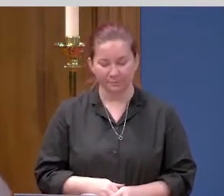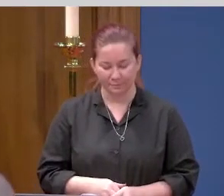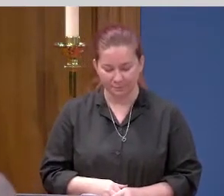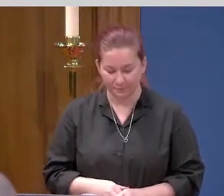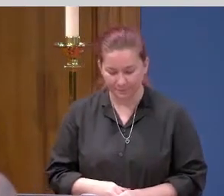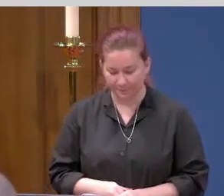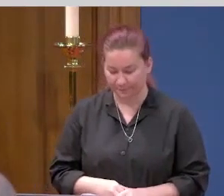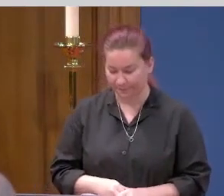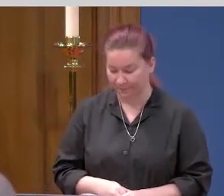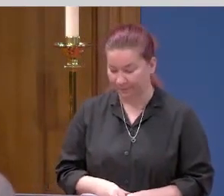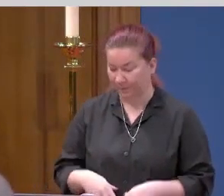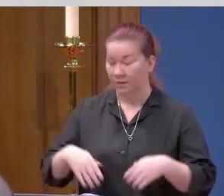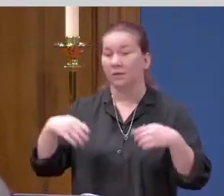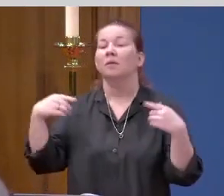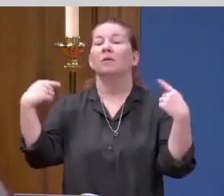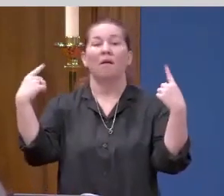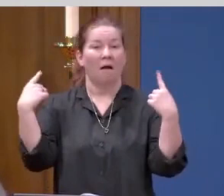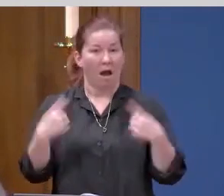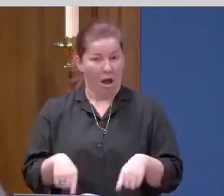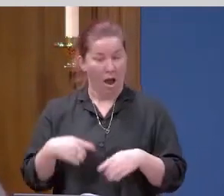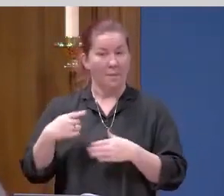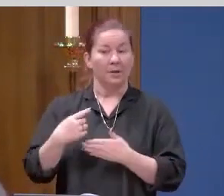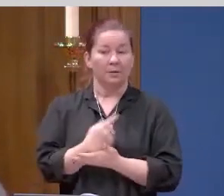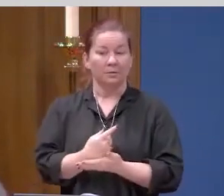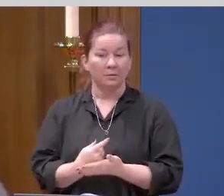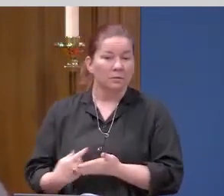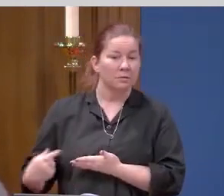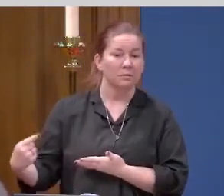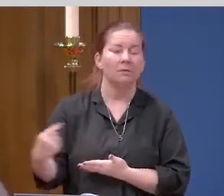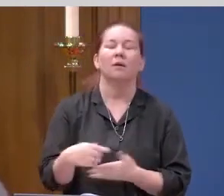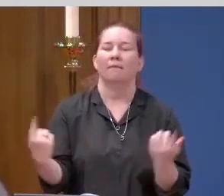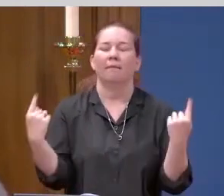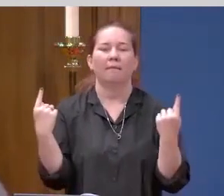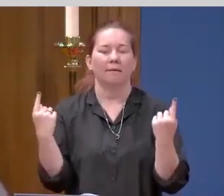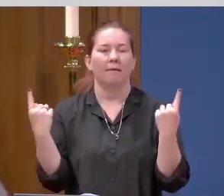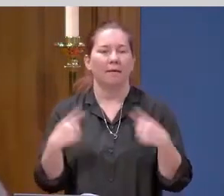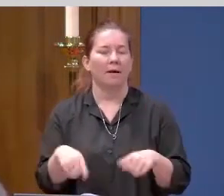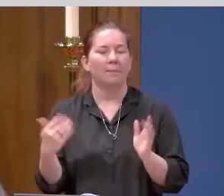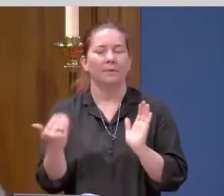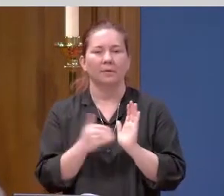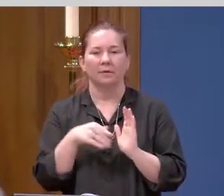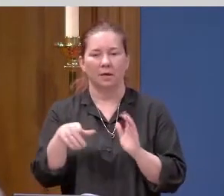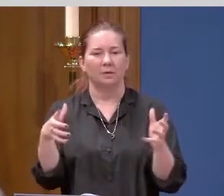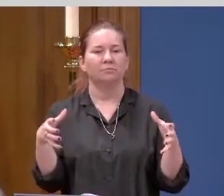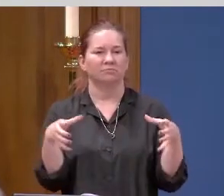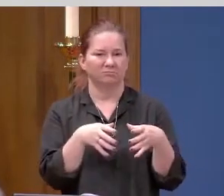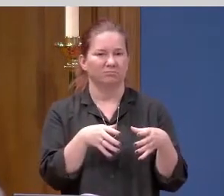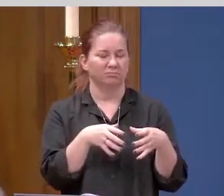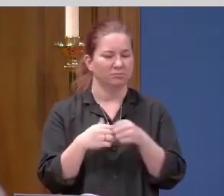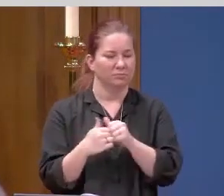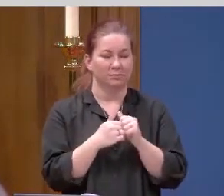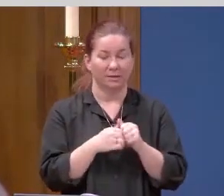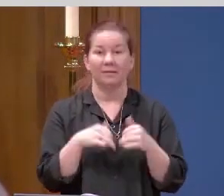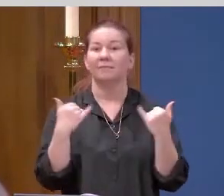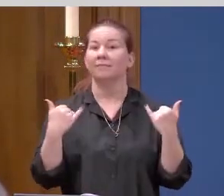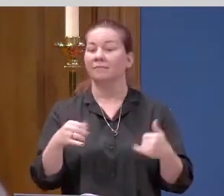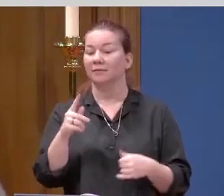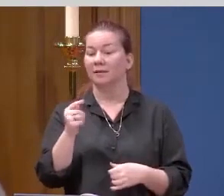A week later, his disciples were again in the house, and Thomas was with them.